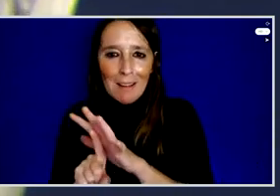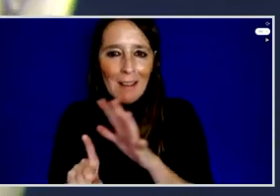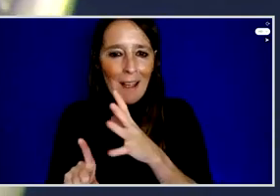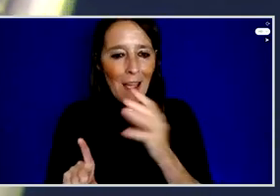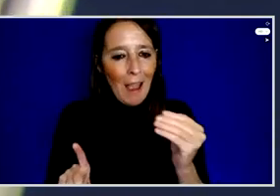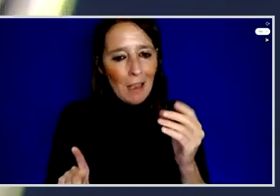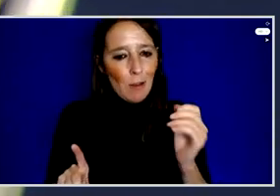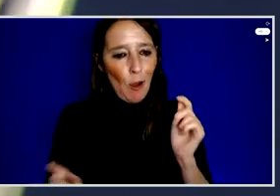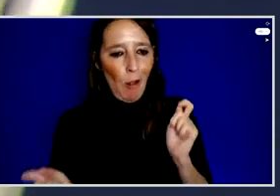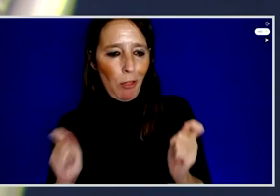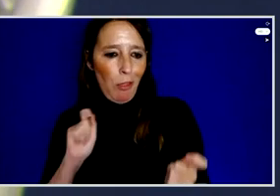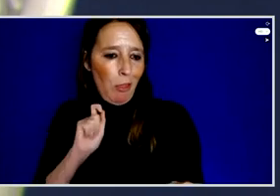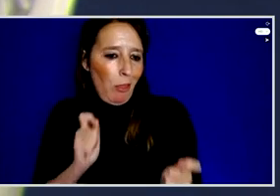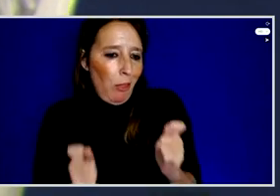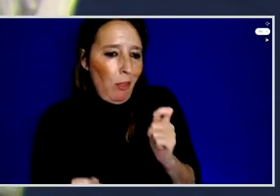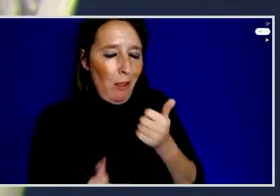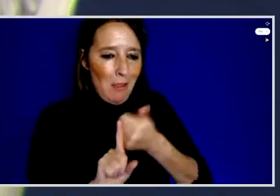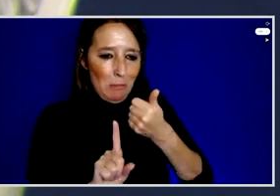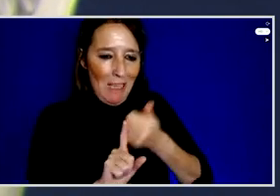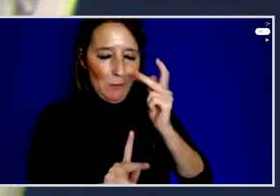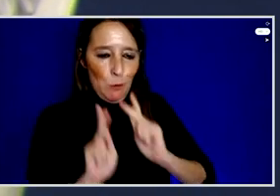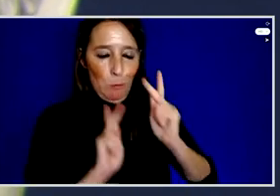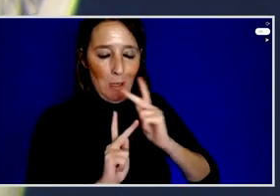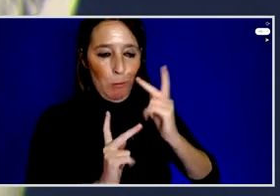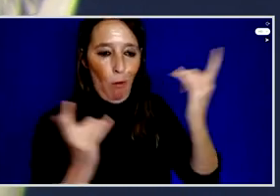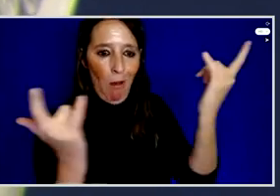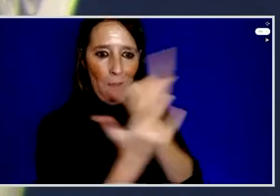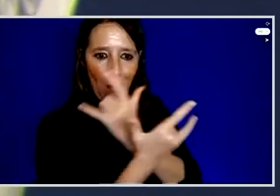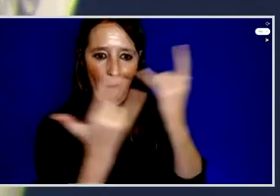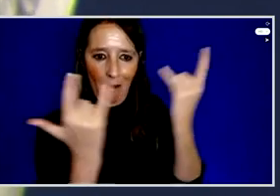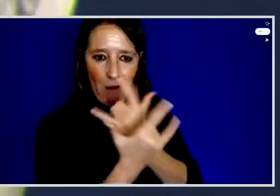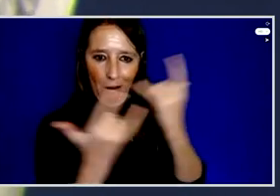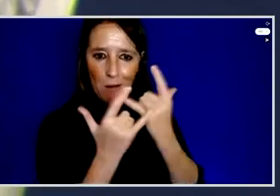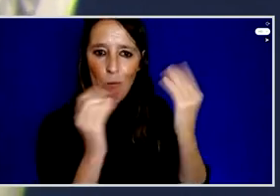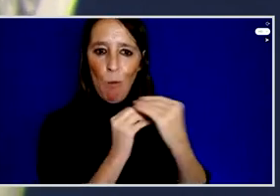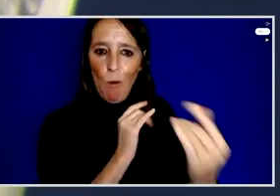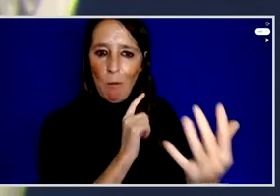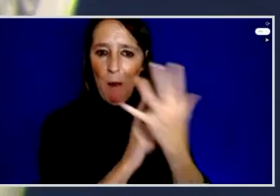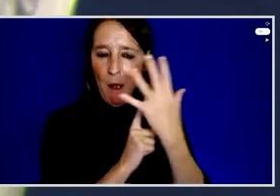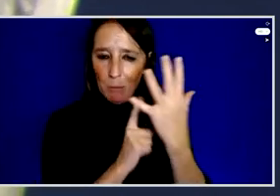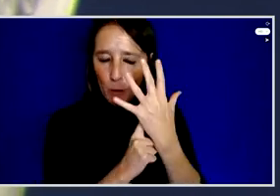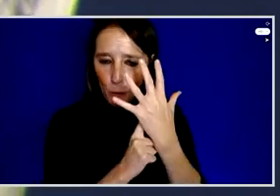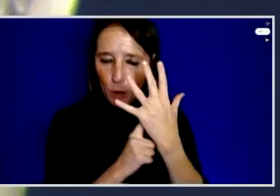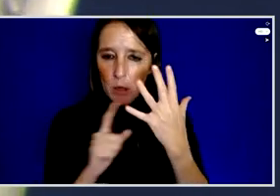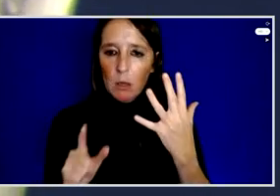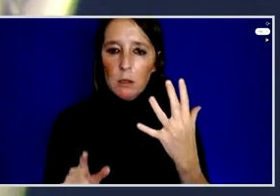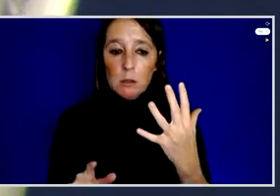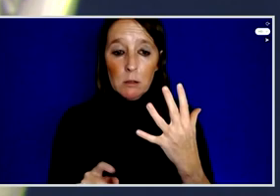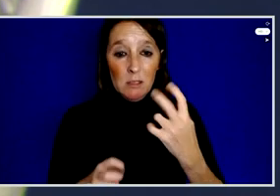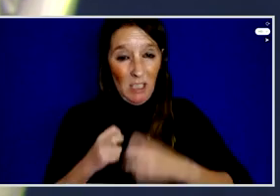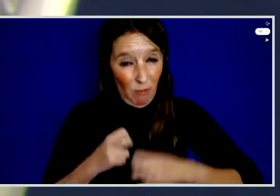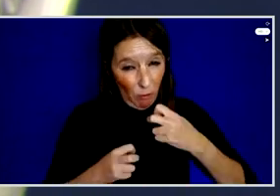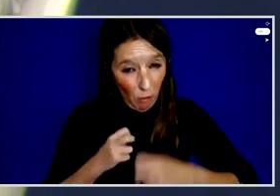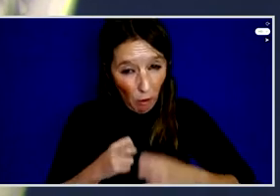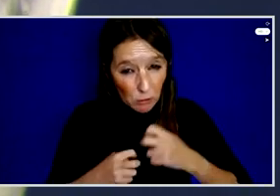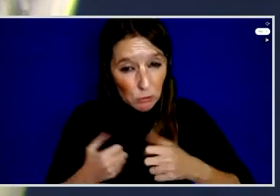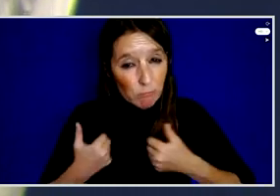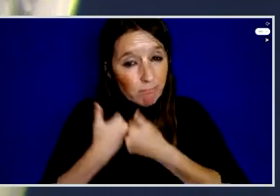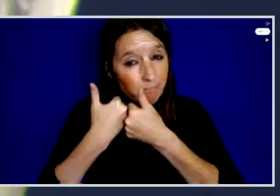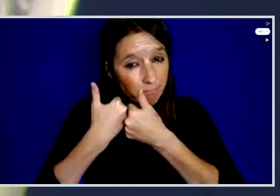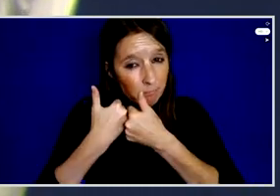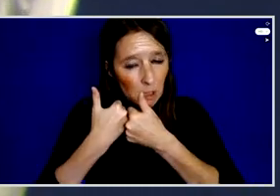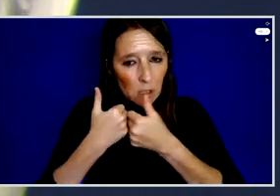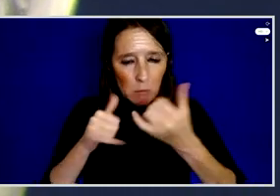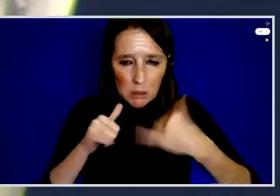it's a big problem and it's an extremely unfriendly environment for investigative reporters to work but still, investigative reporting produces